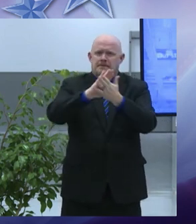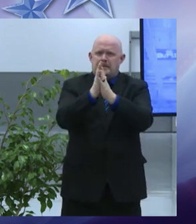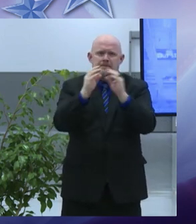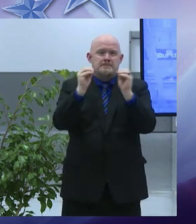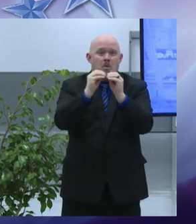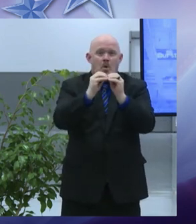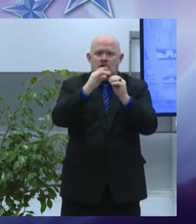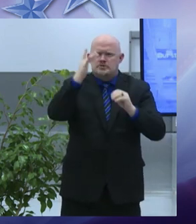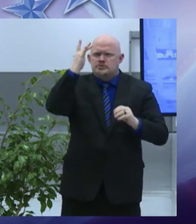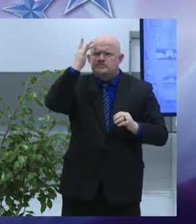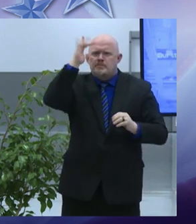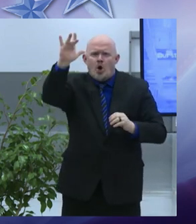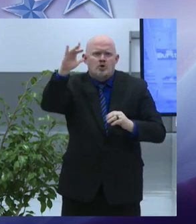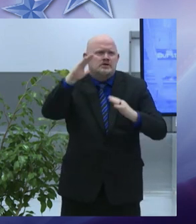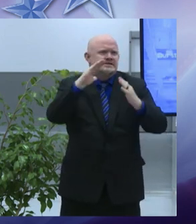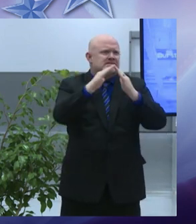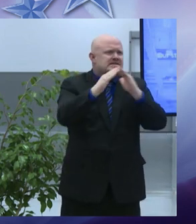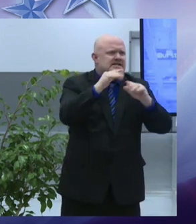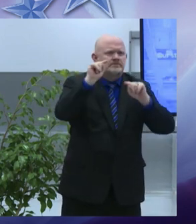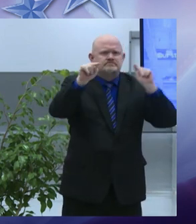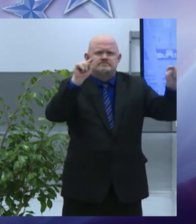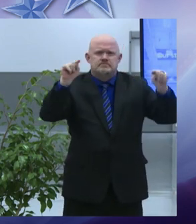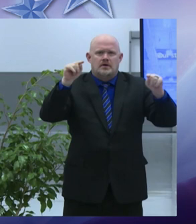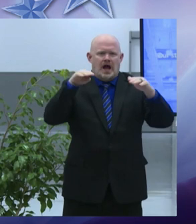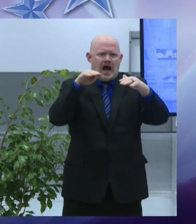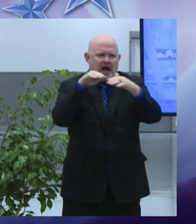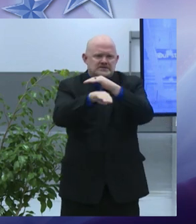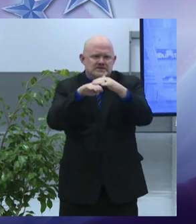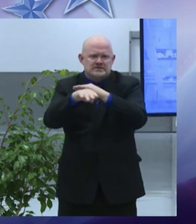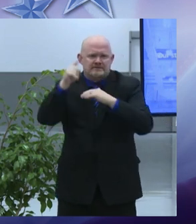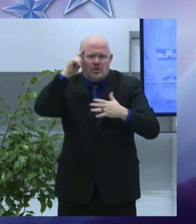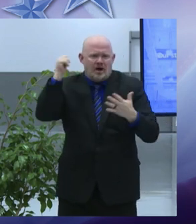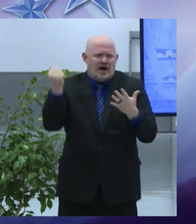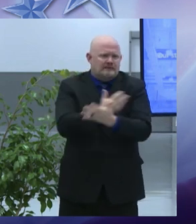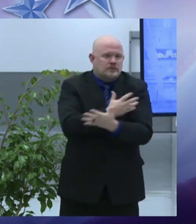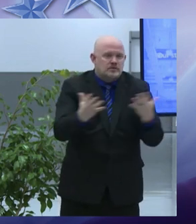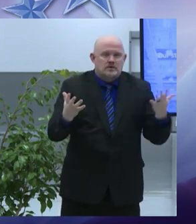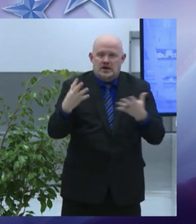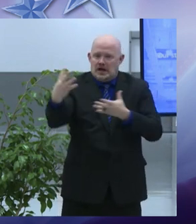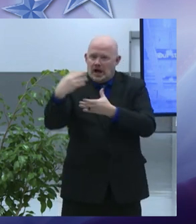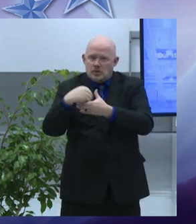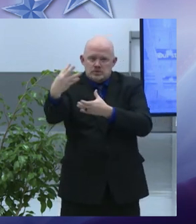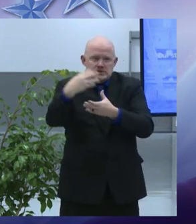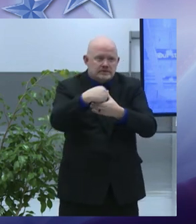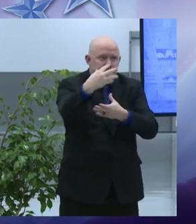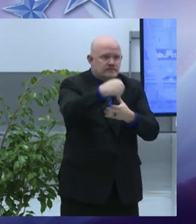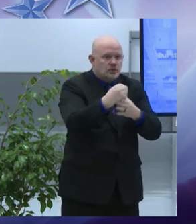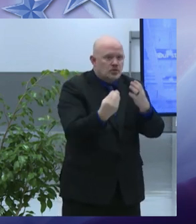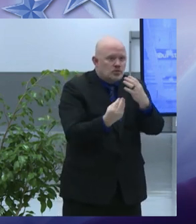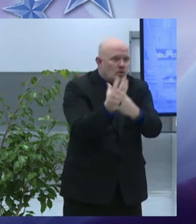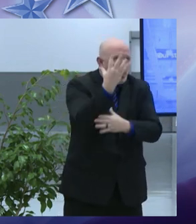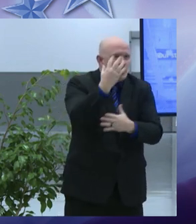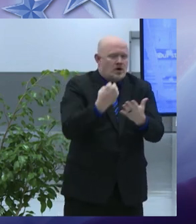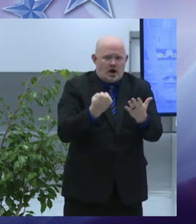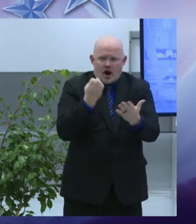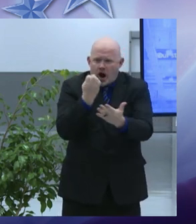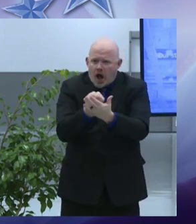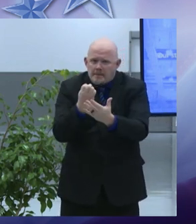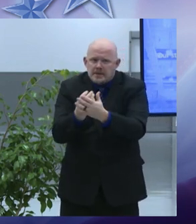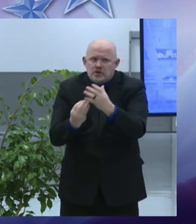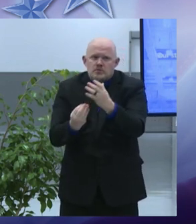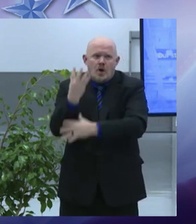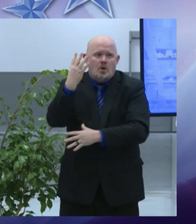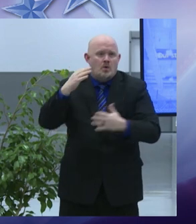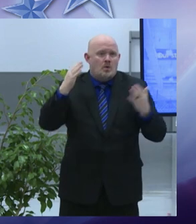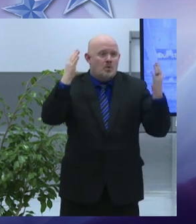strategy for inclusive growth in the new economy it is different than most economic growth plans because the first descriptive word in our strategy is